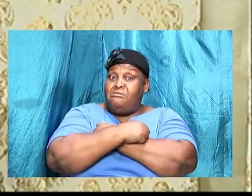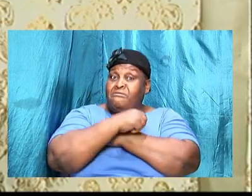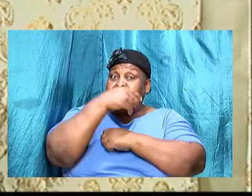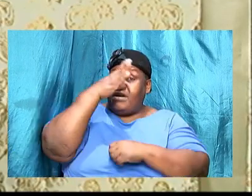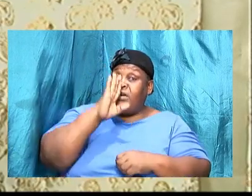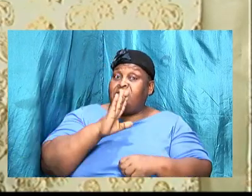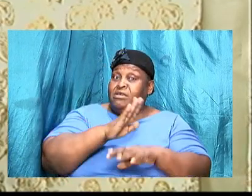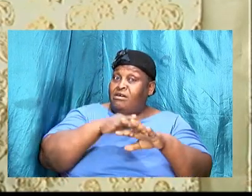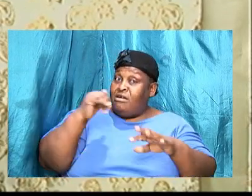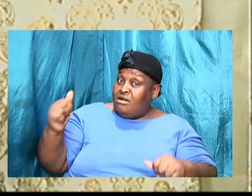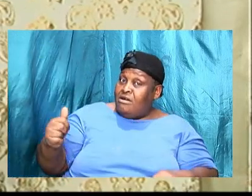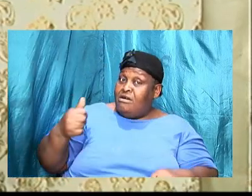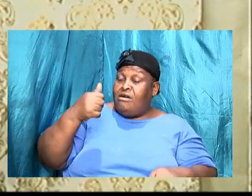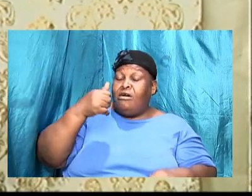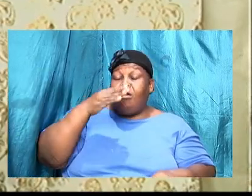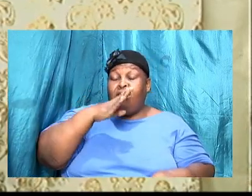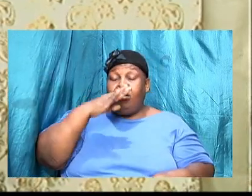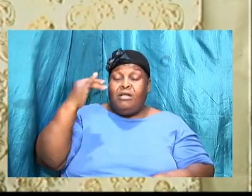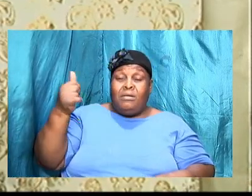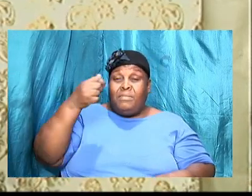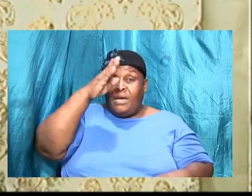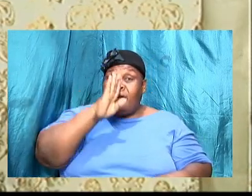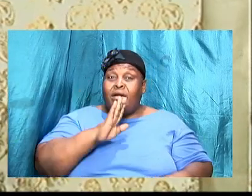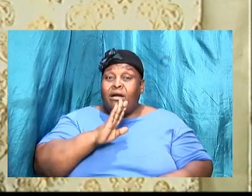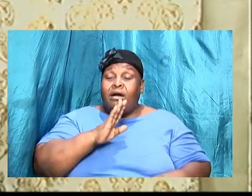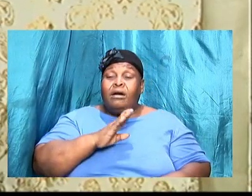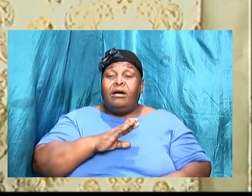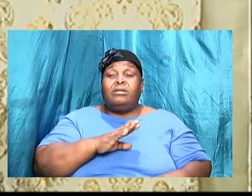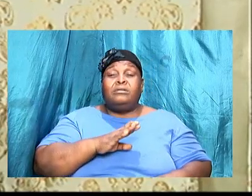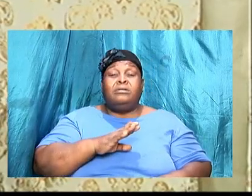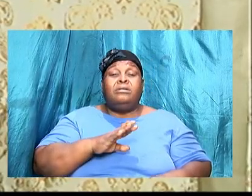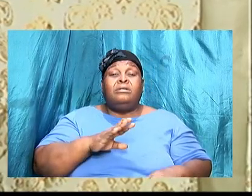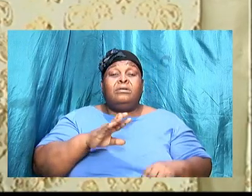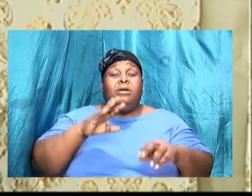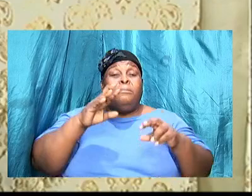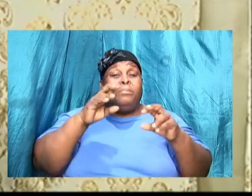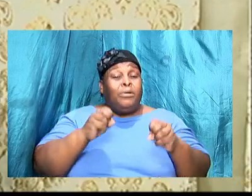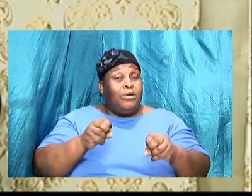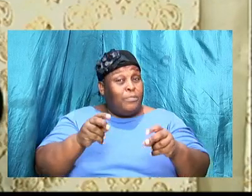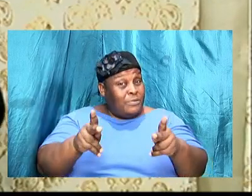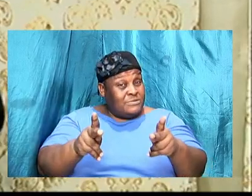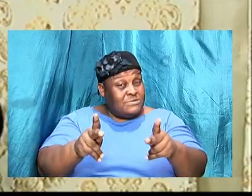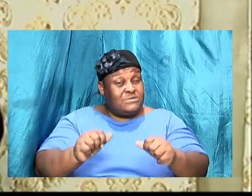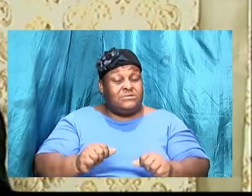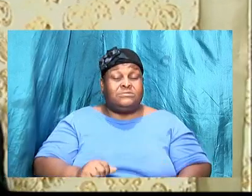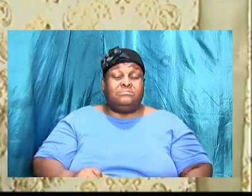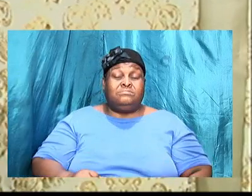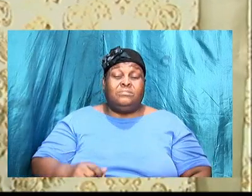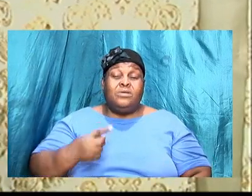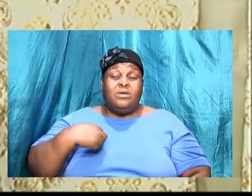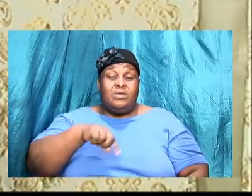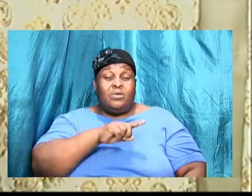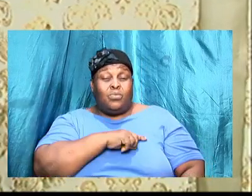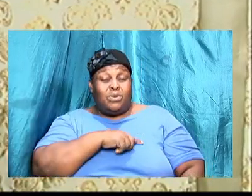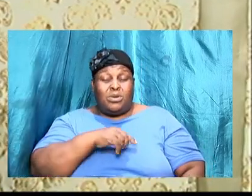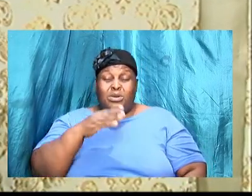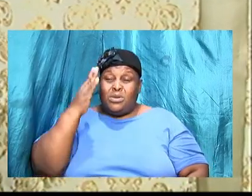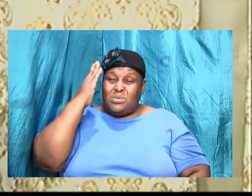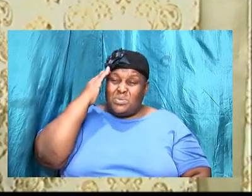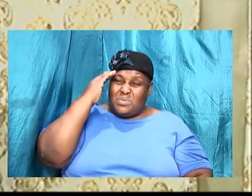call according to his purpose. Like I said, this is not a license because we know that God is able to